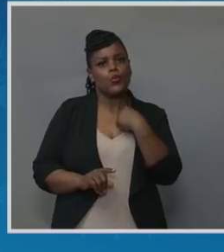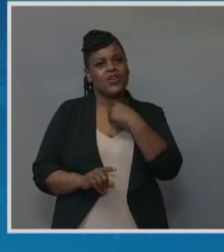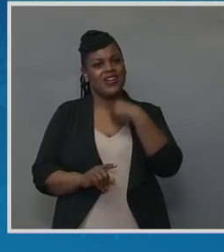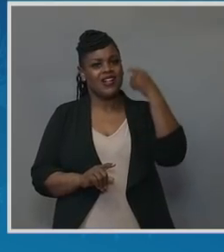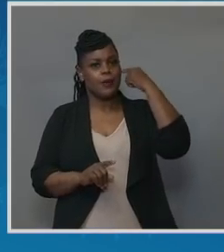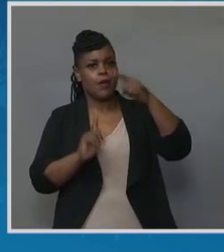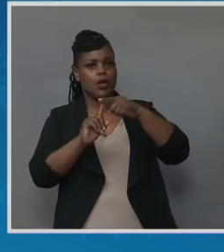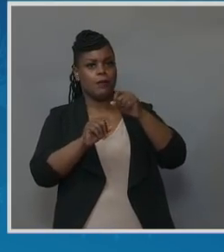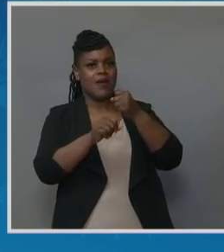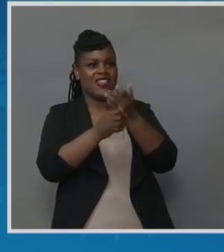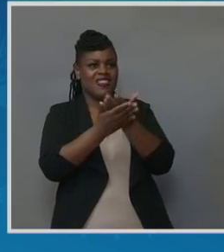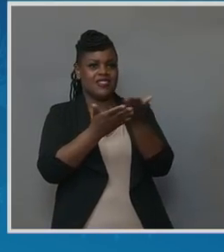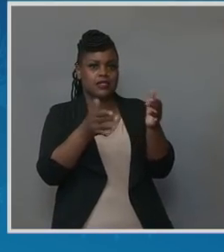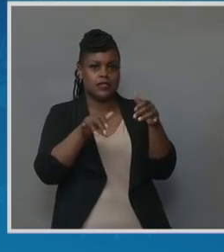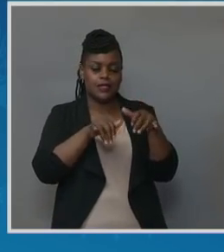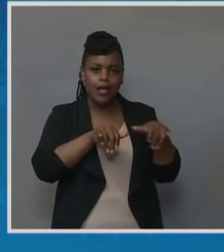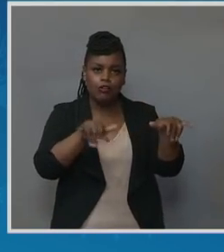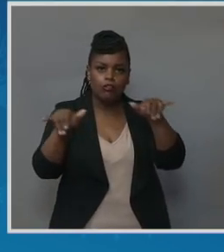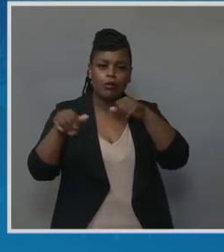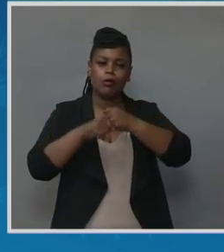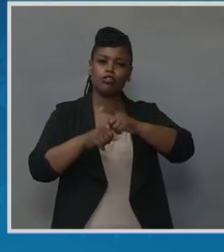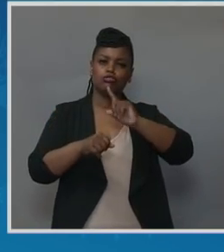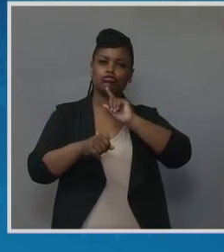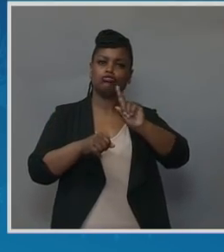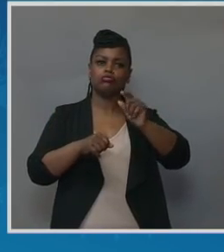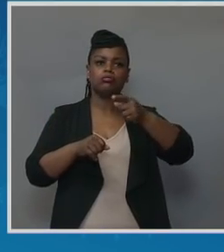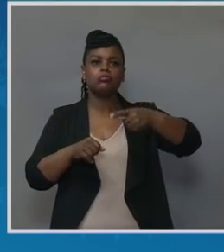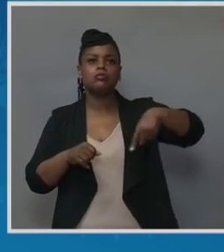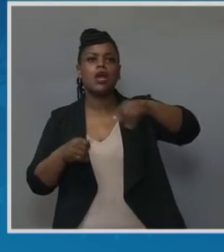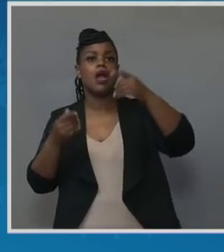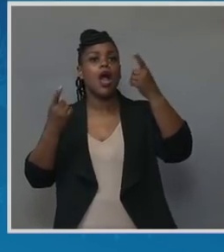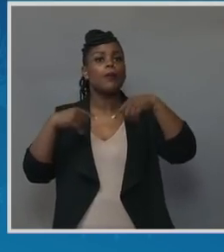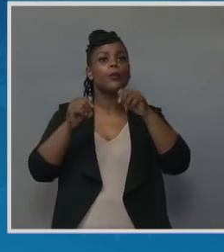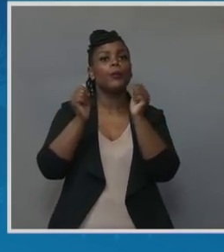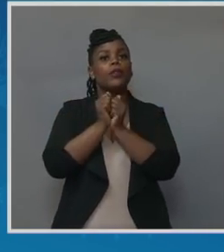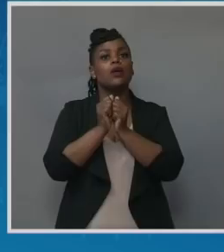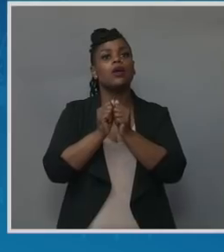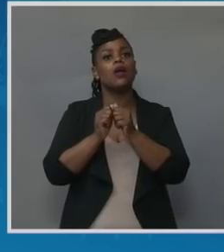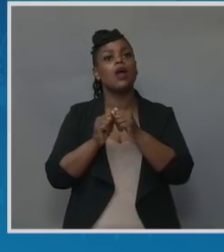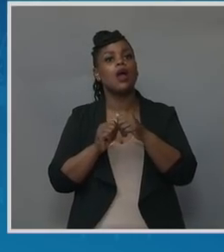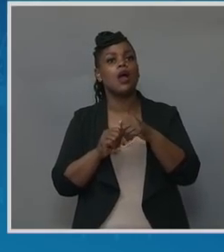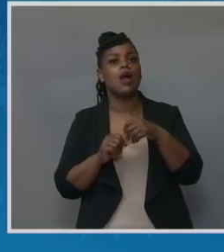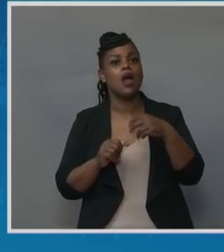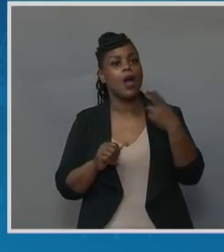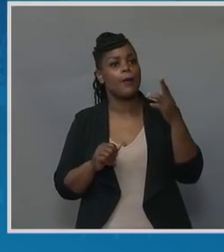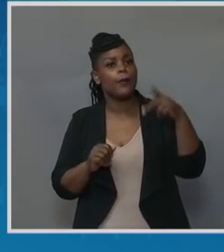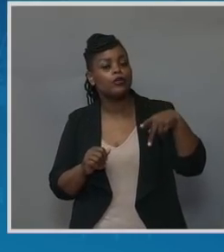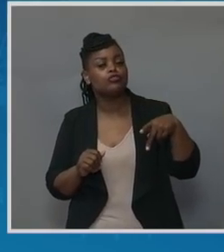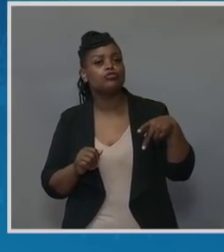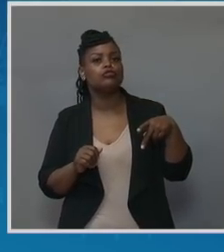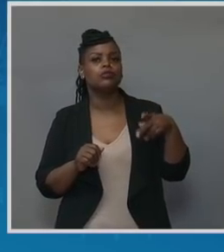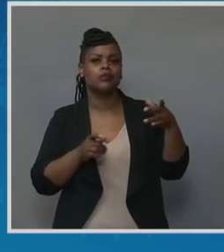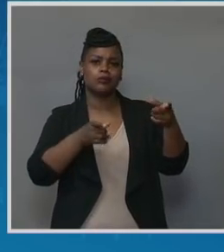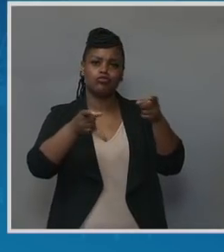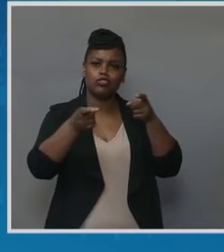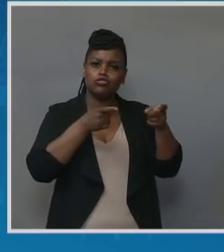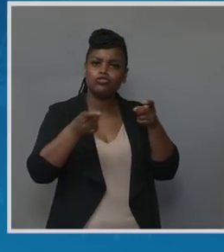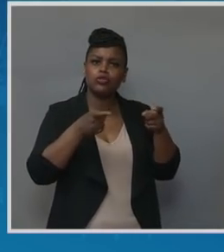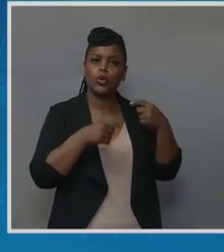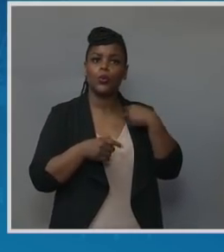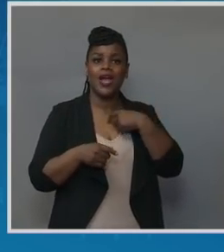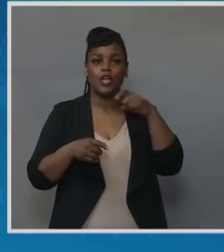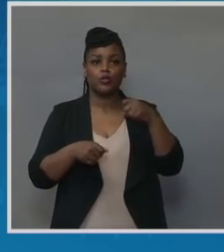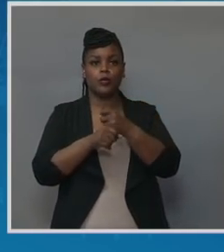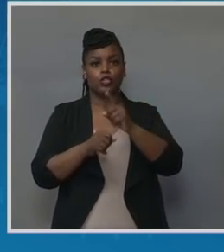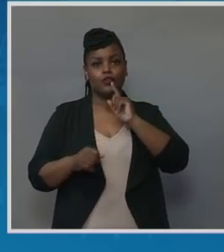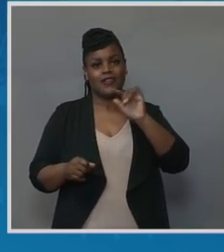of care, making sure that every woman who comes in with hypertension is treated with the most recent evidence-based practices and make sure that that's done for